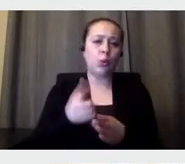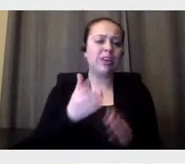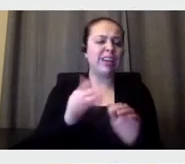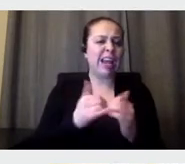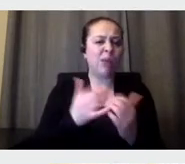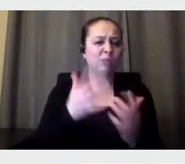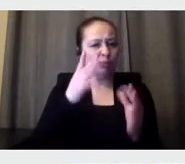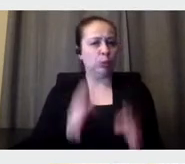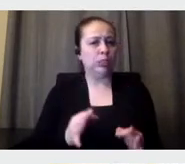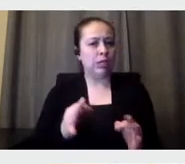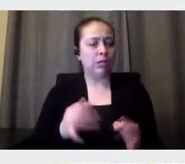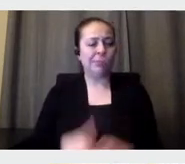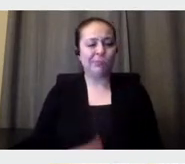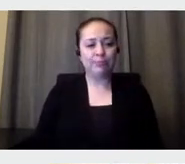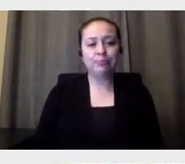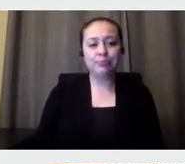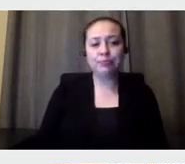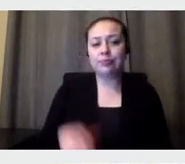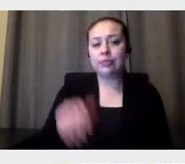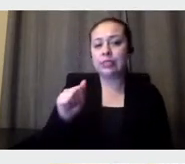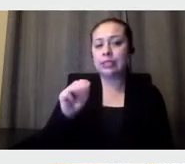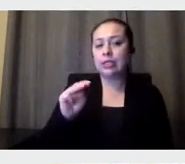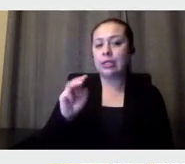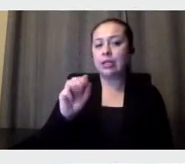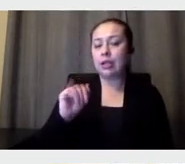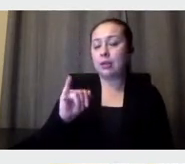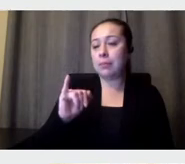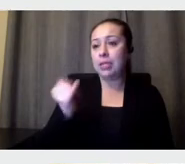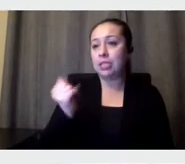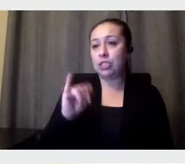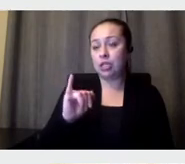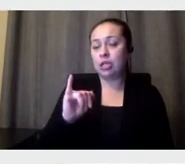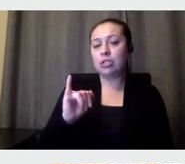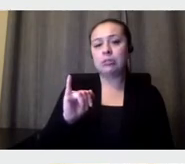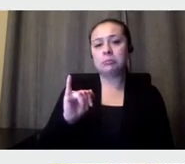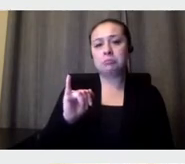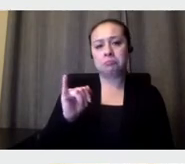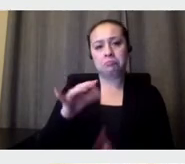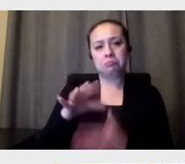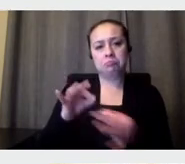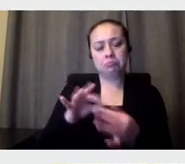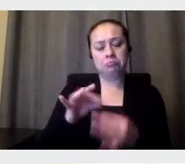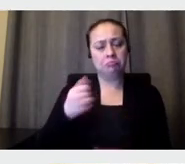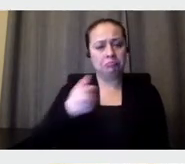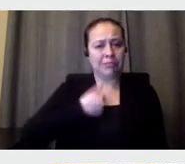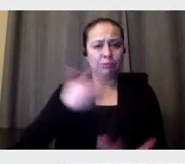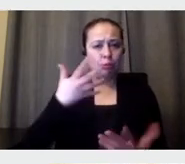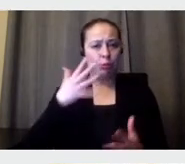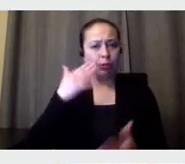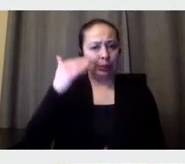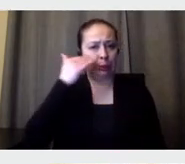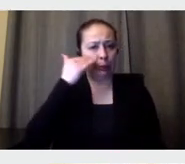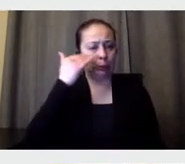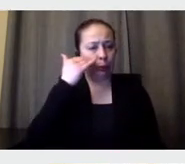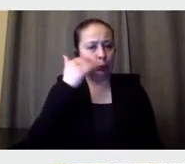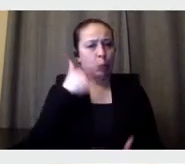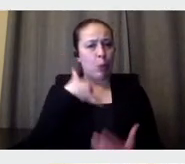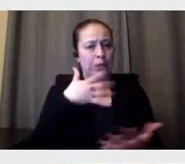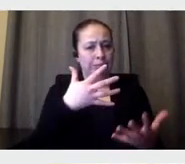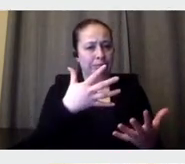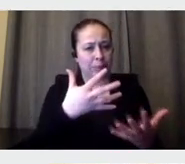Well, I, I, I'm the kind of person that I knew that I wanted to be a graphic designer without knowing what a graphic designer does.